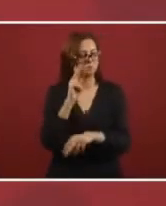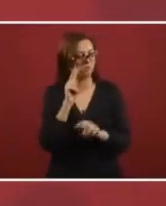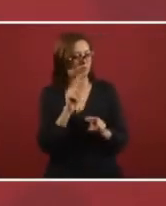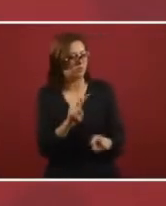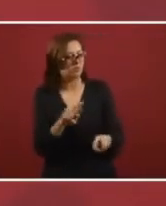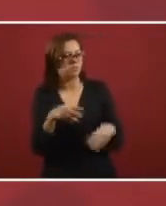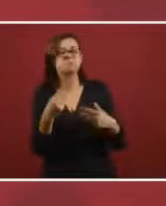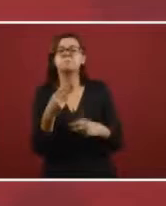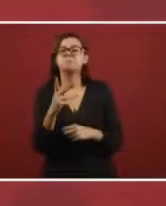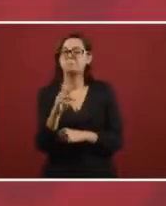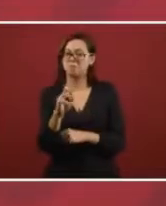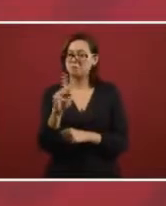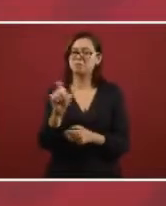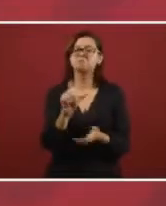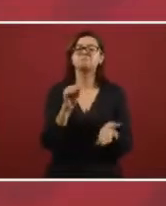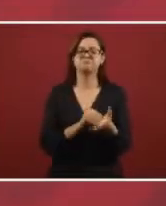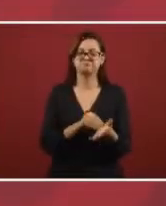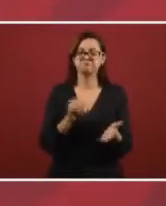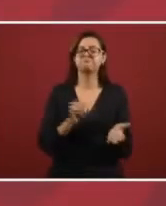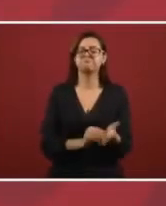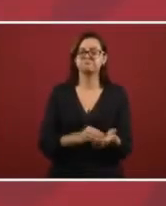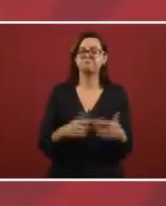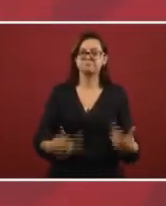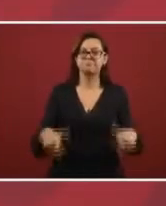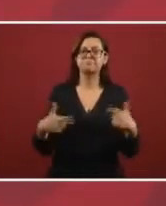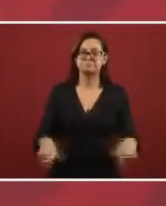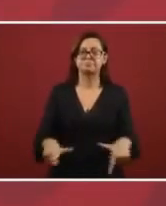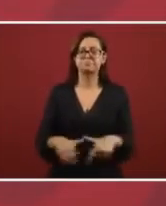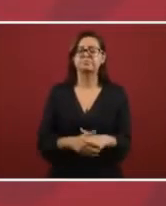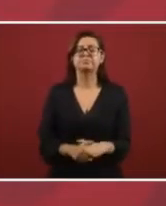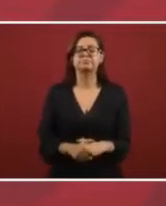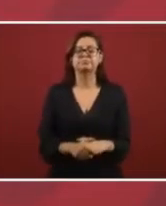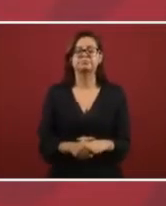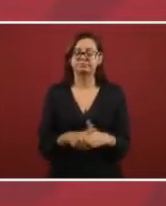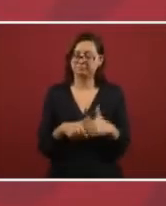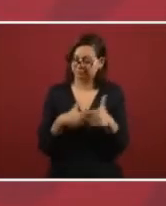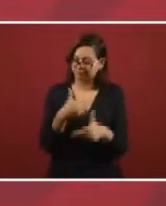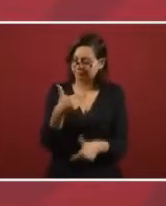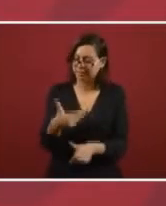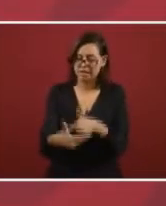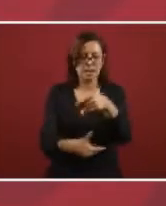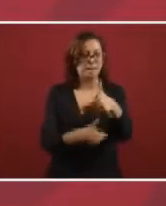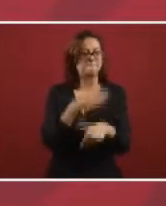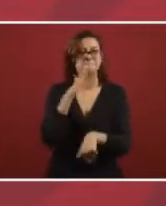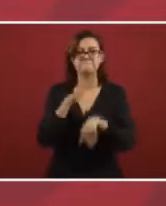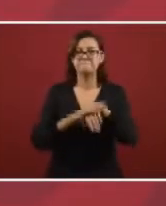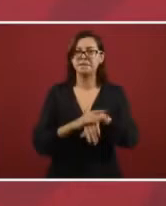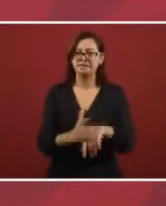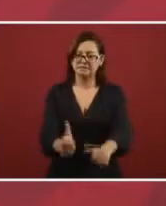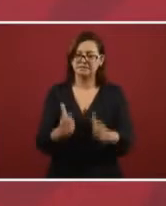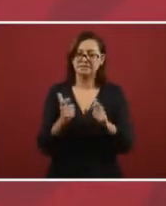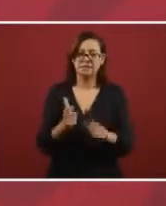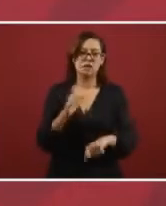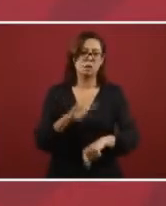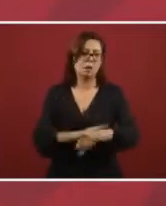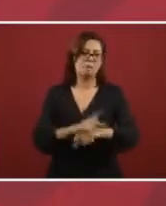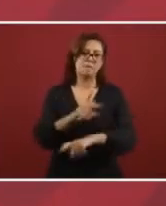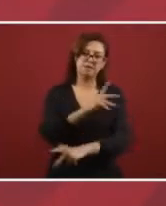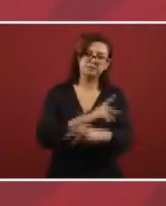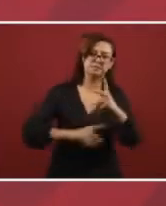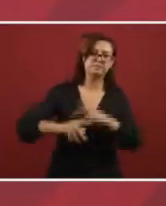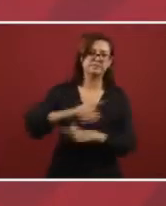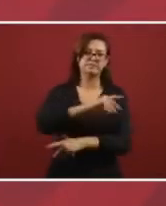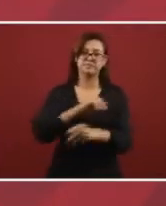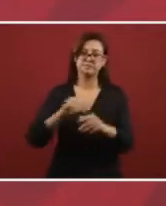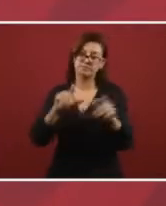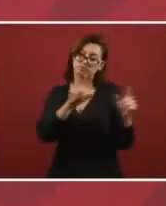one of the most rentable companies and it will be so much more so